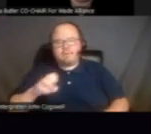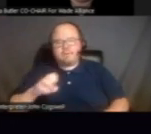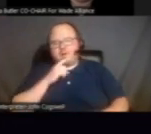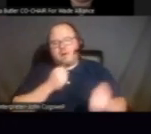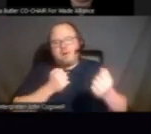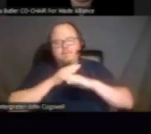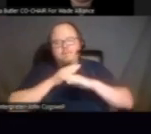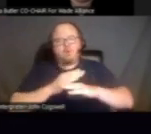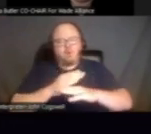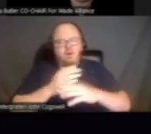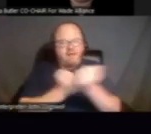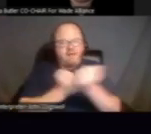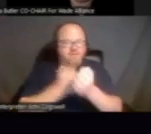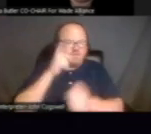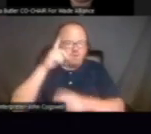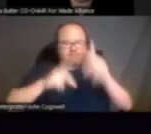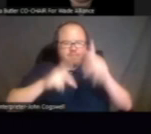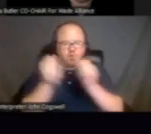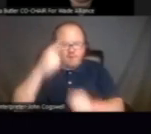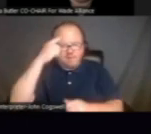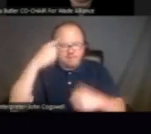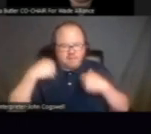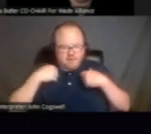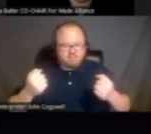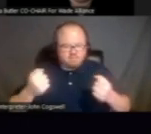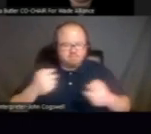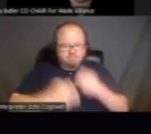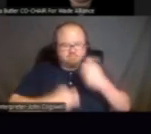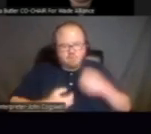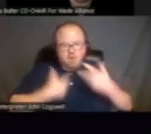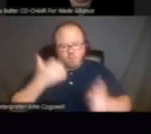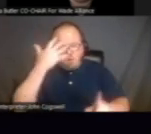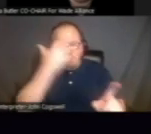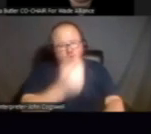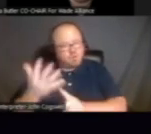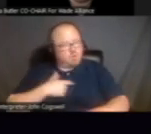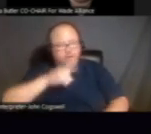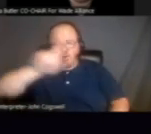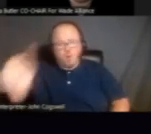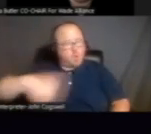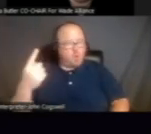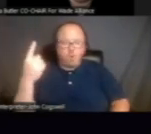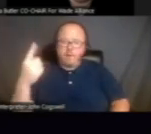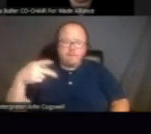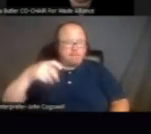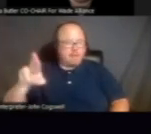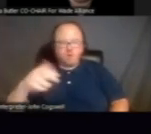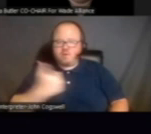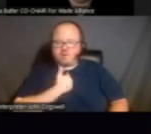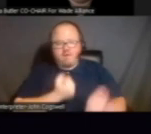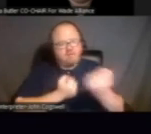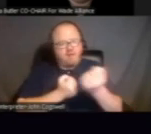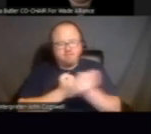for Individuals with Mental Illness. I'd like for you to know that we are the only peer self-advocacy program